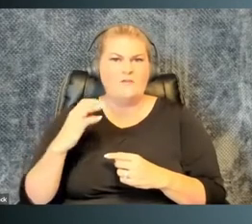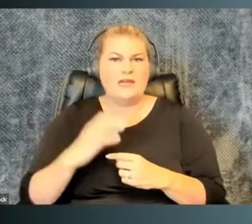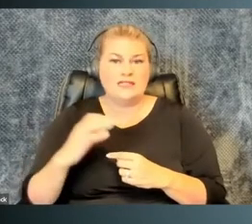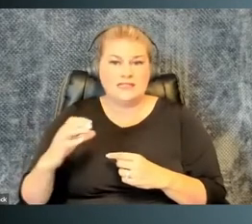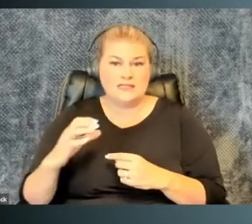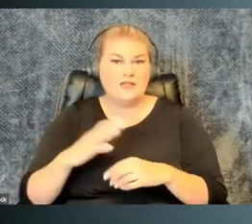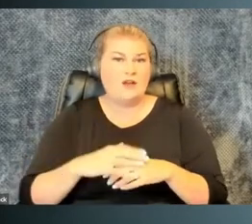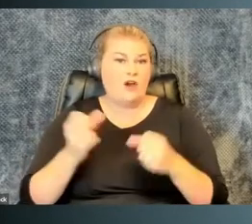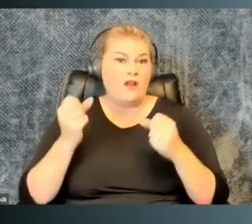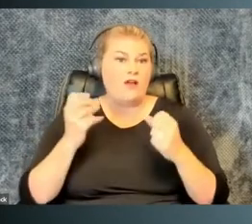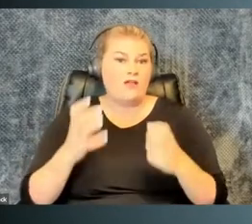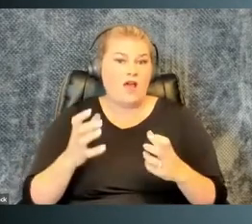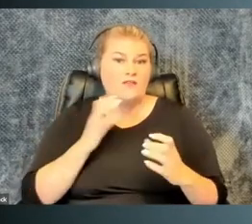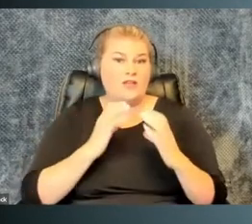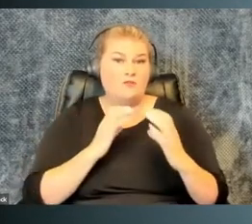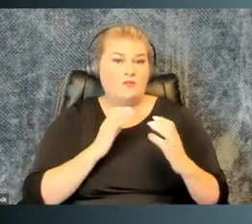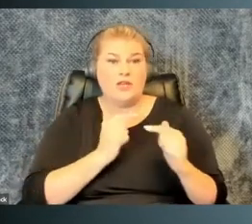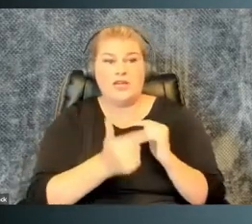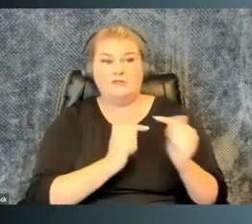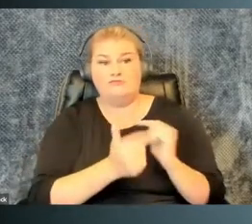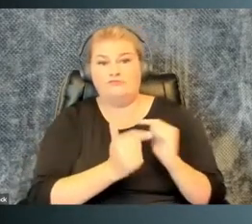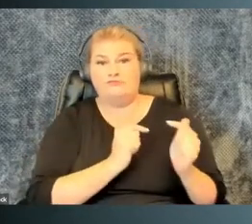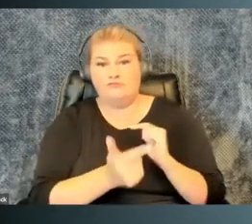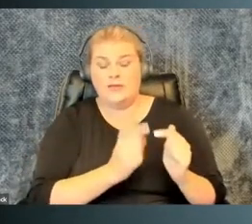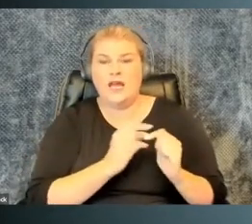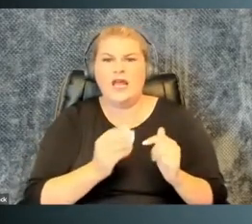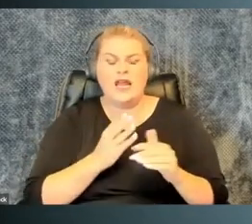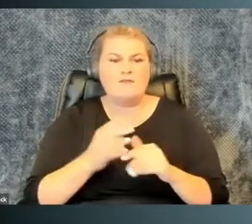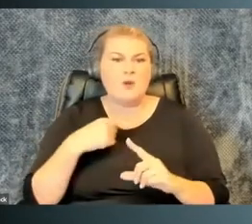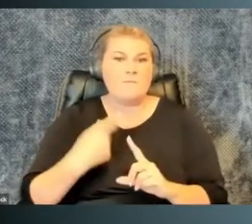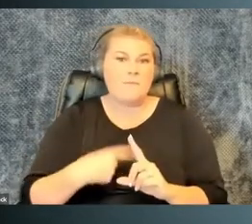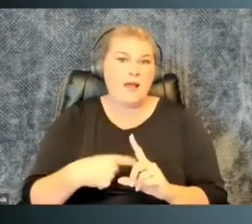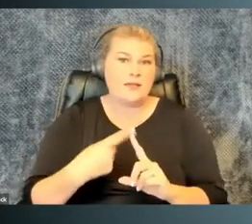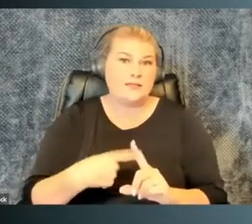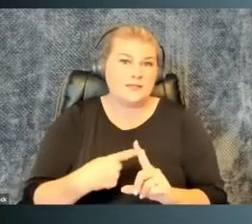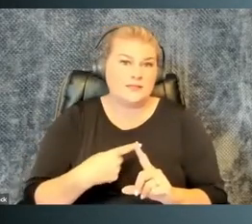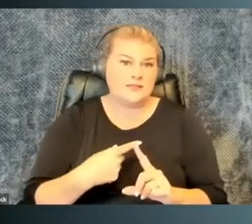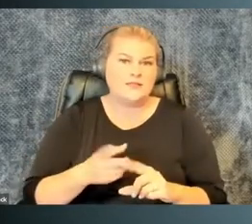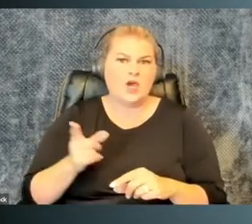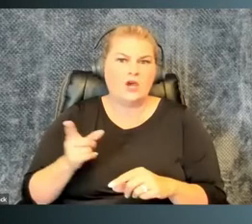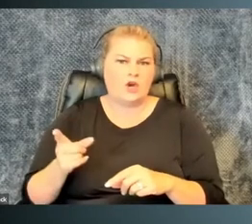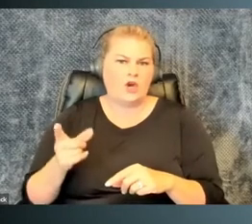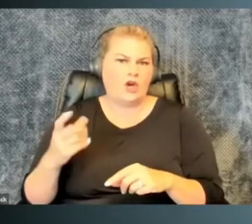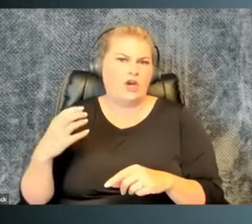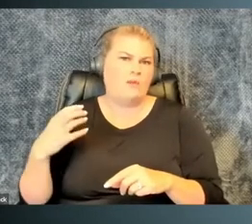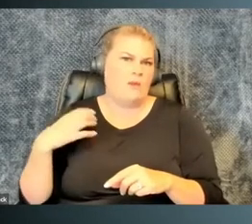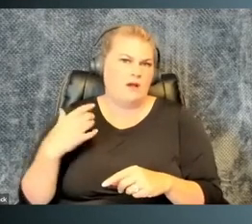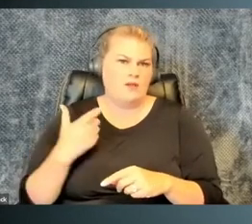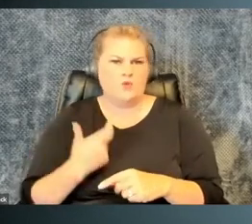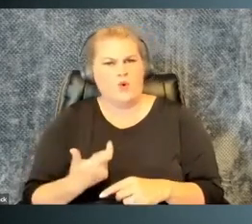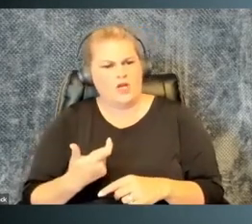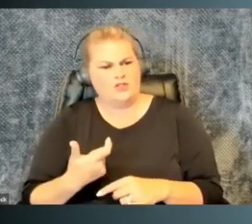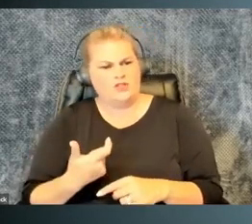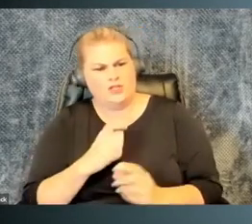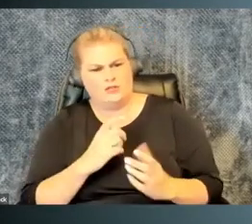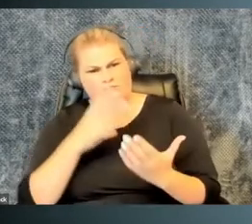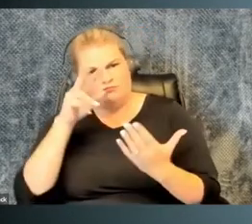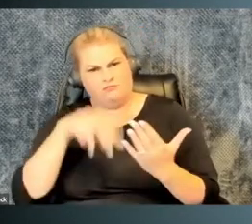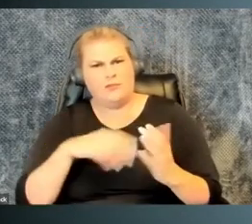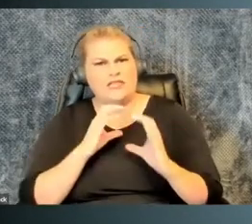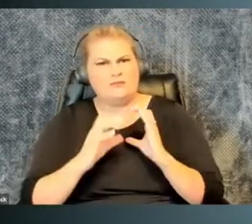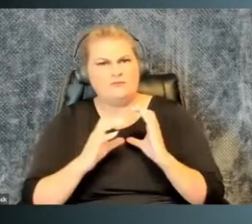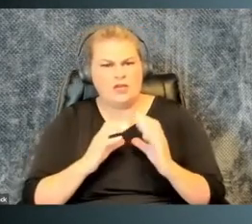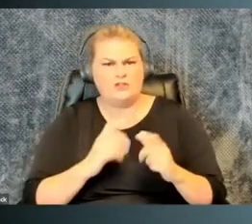Her department chair had been copied, actually, on a lot of this communication, and after months of her chair watching this